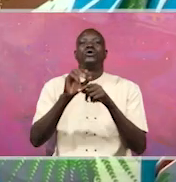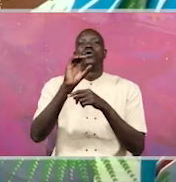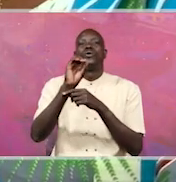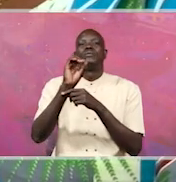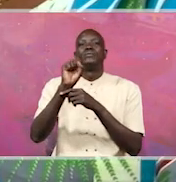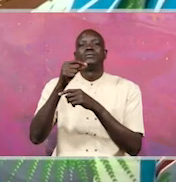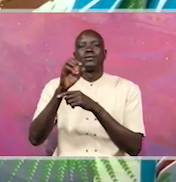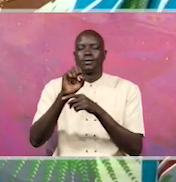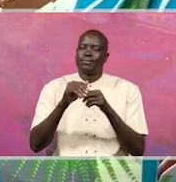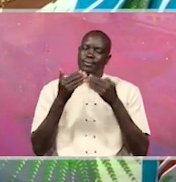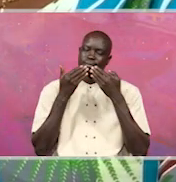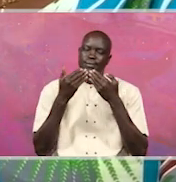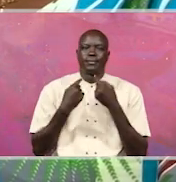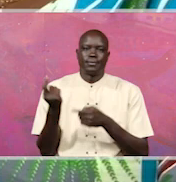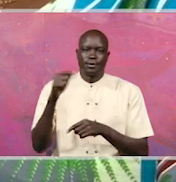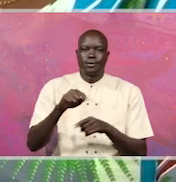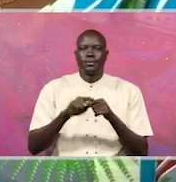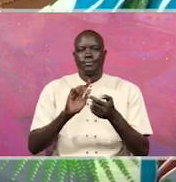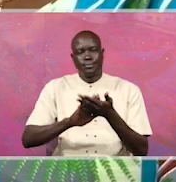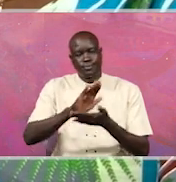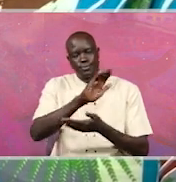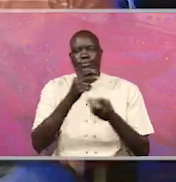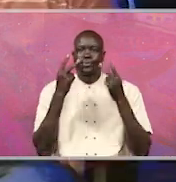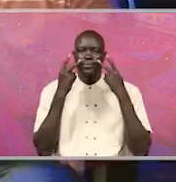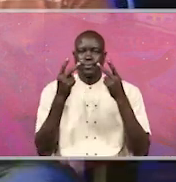Thank you so much. I am glad to be here, good afternoon, viewers.